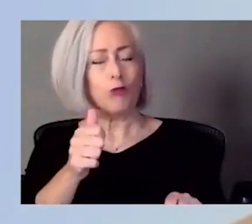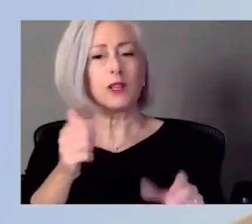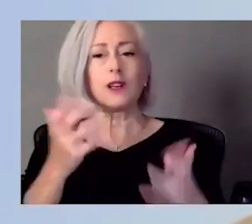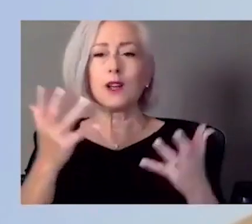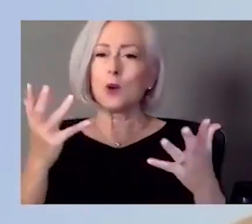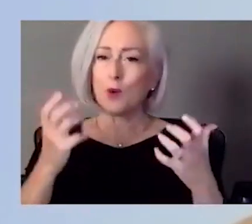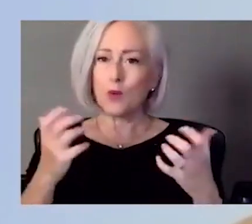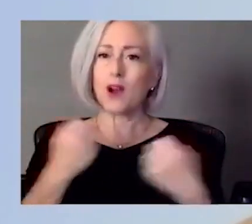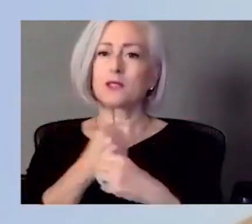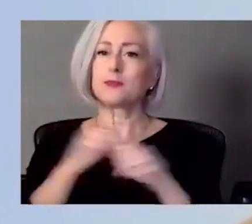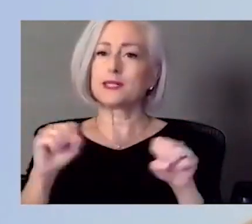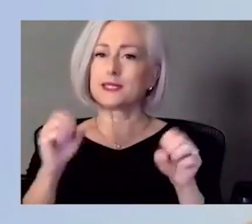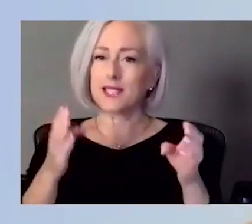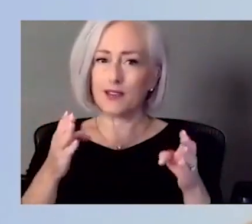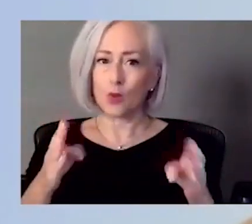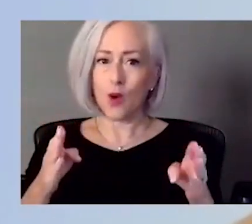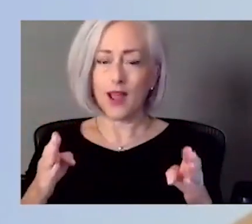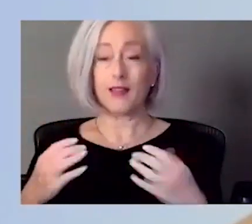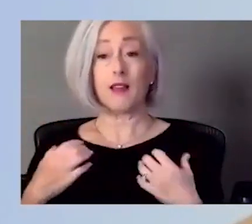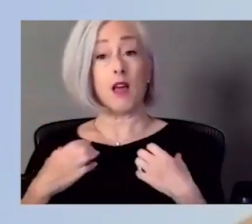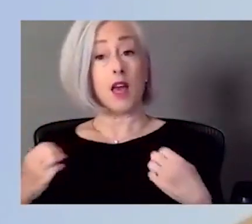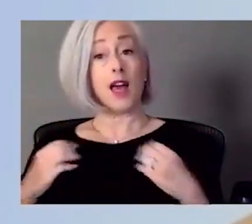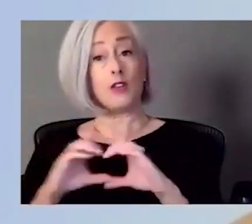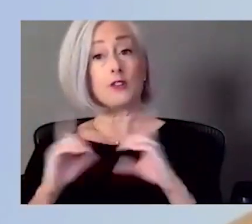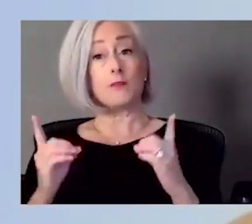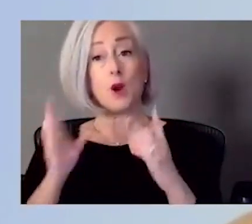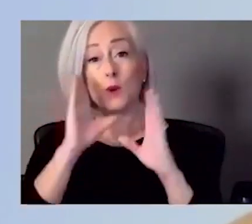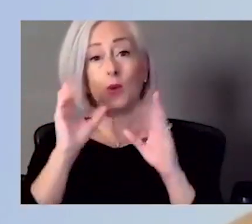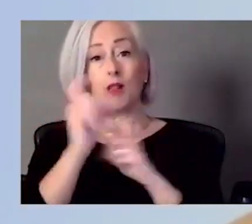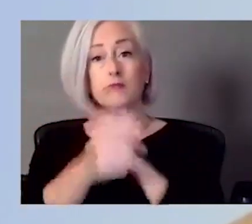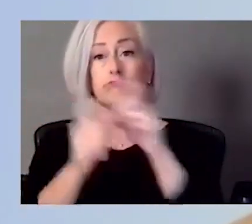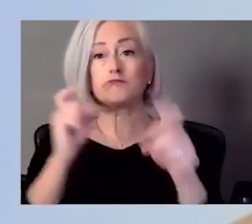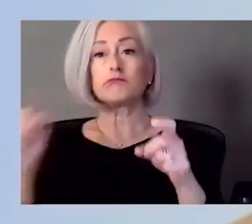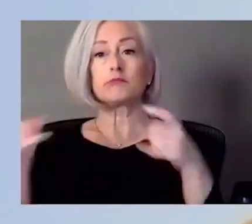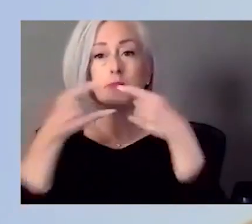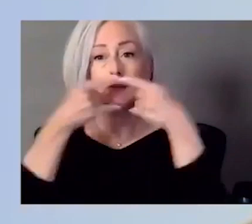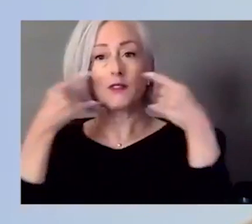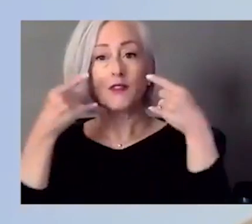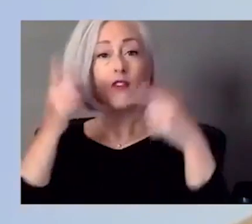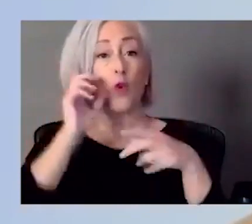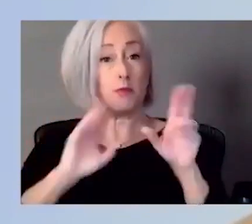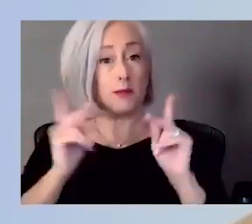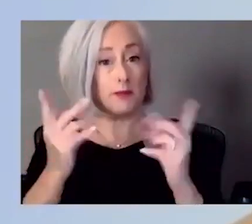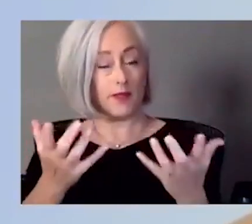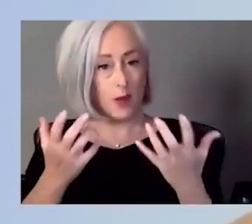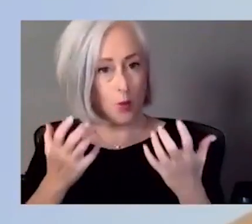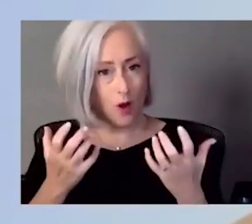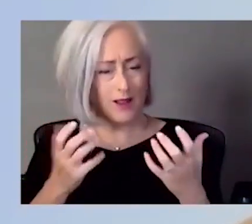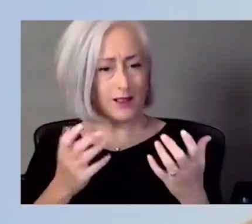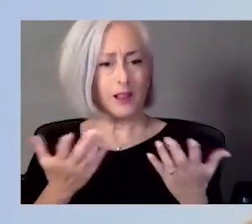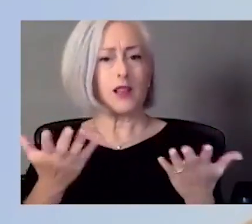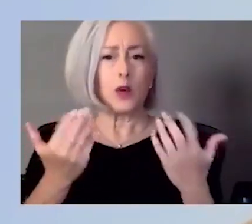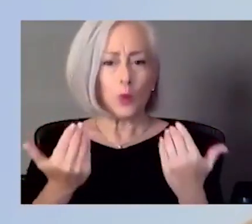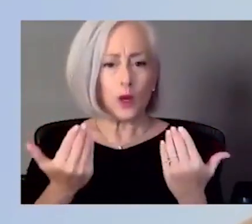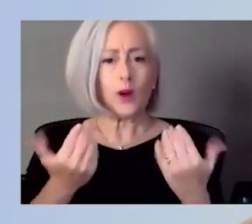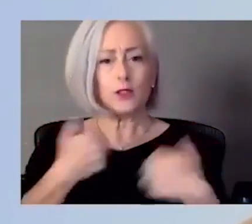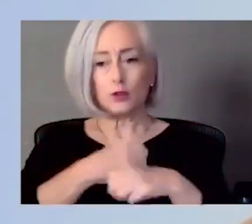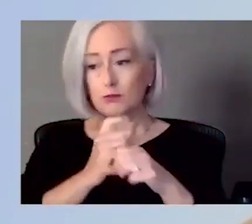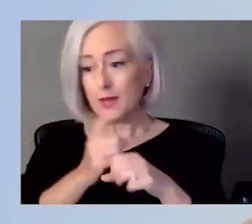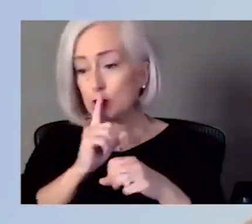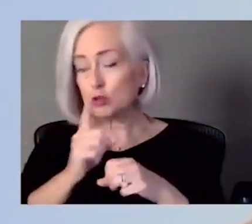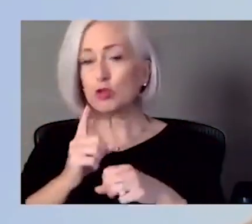Our health department will be providing masks, uh, for those that choose to have masks. We're trying to work on making sure that we have testing